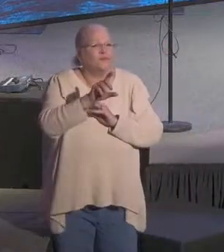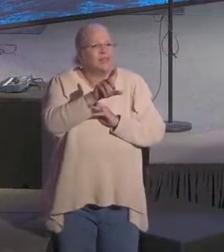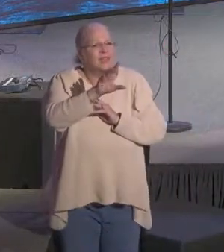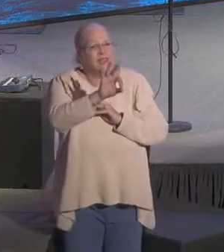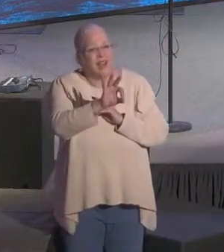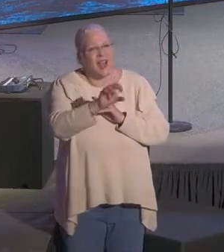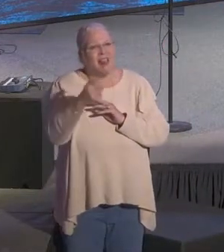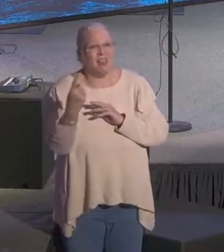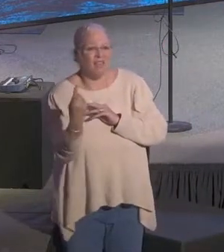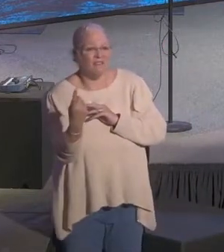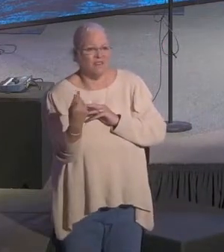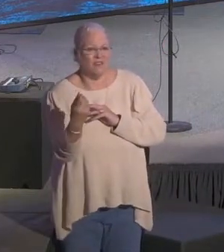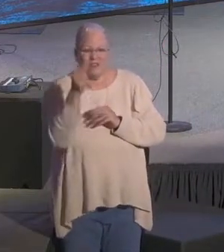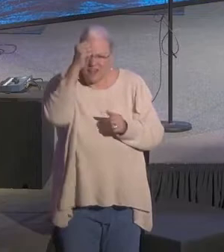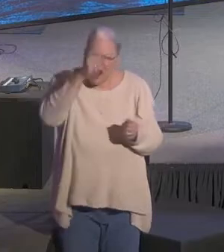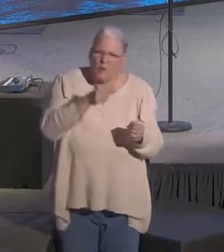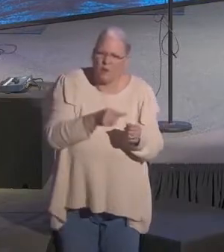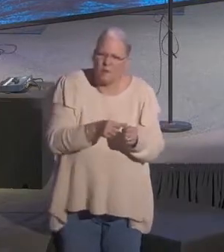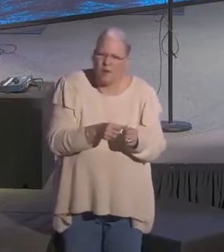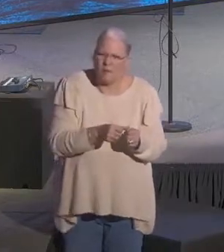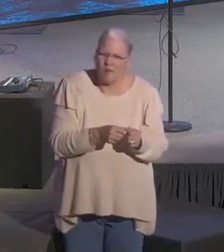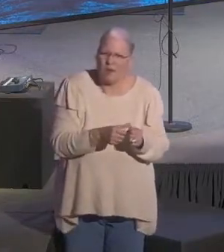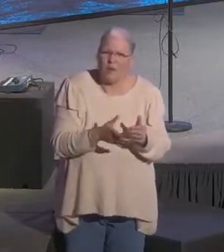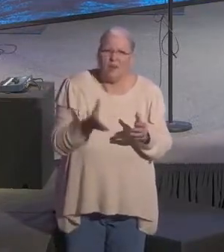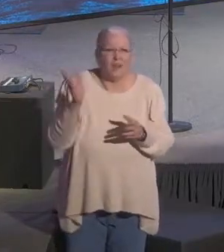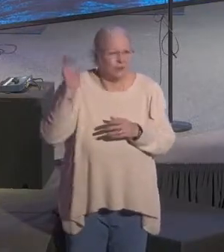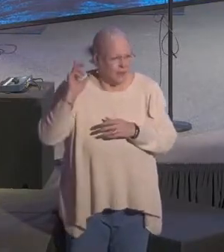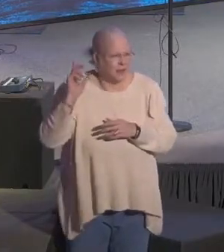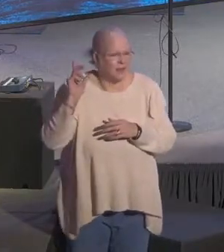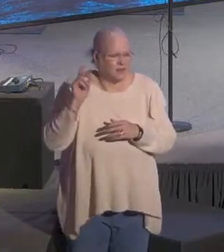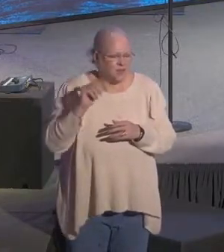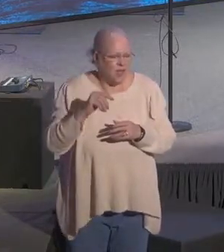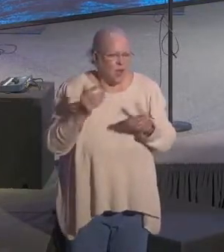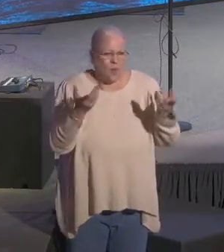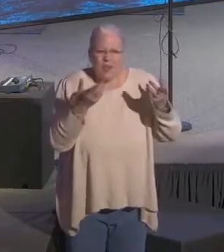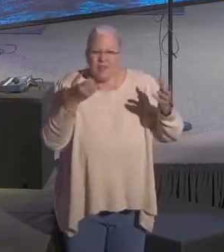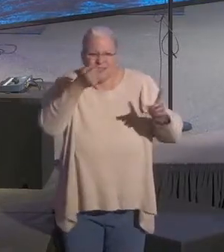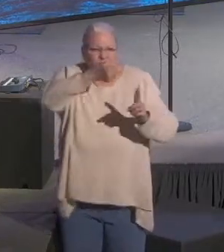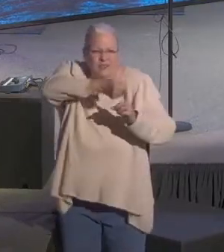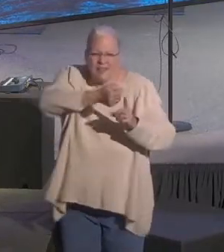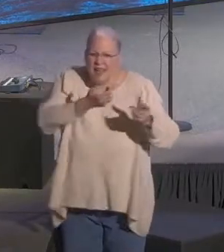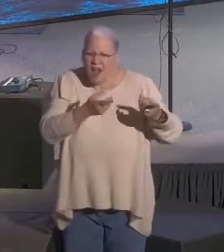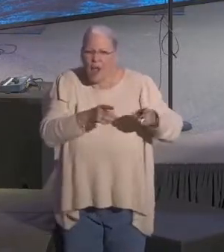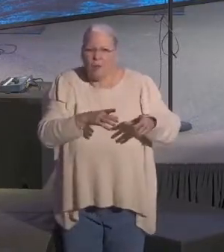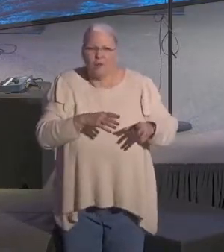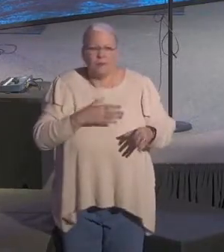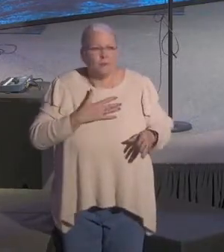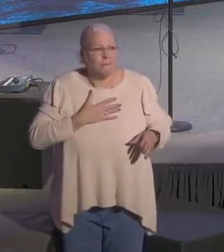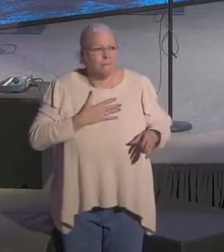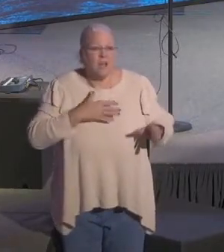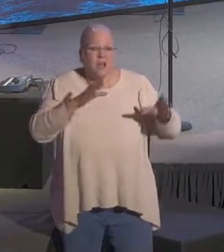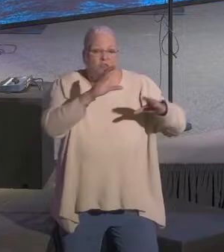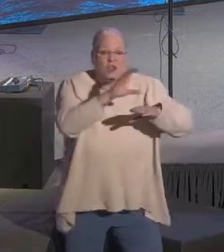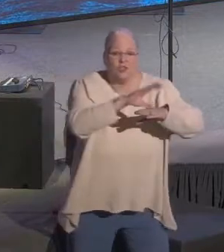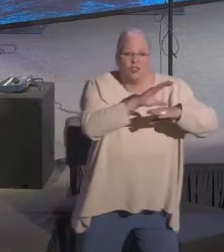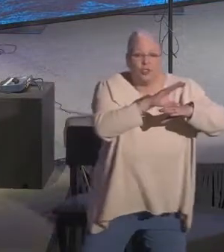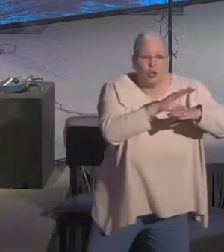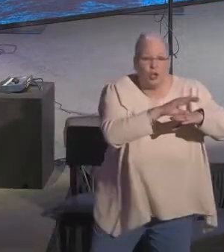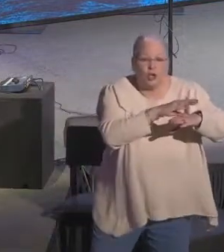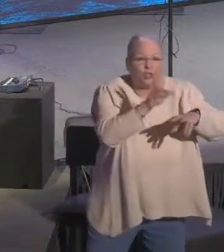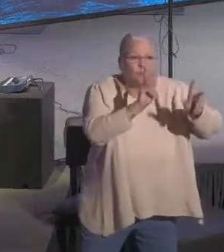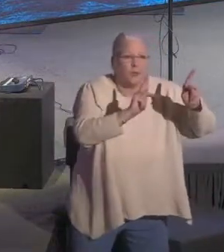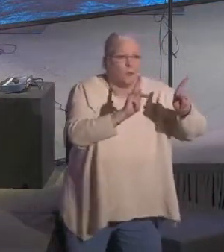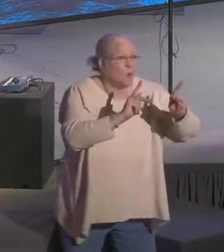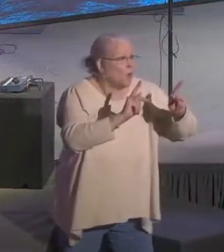and I remember in 2001, when this whole attack took place, the church attendance